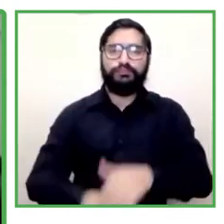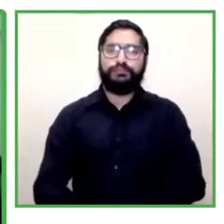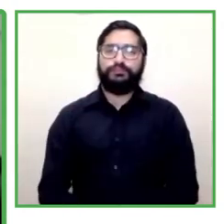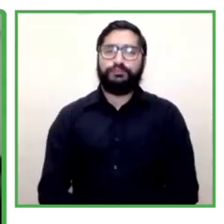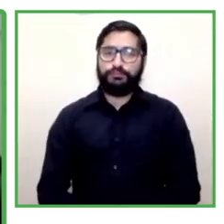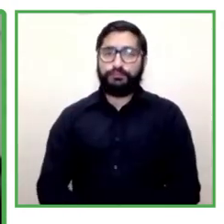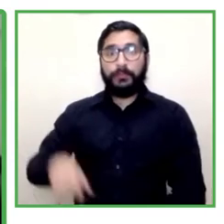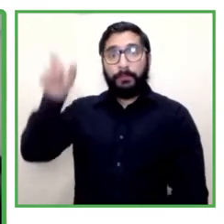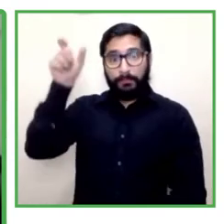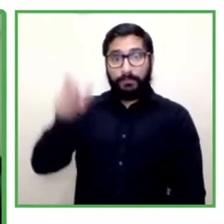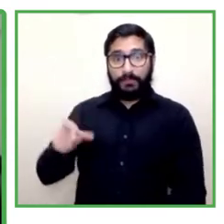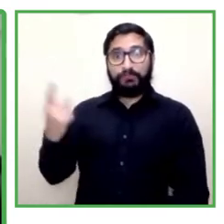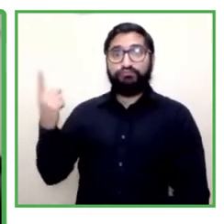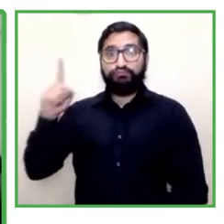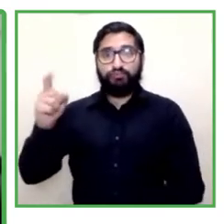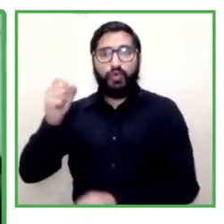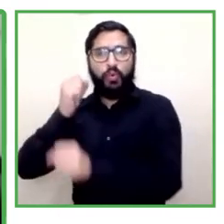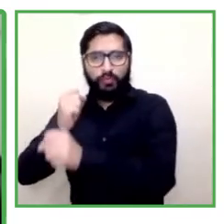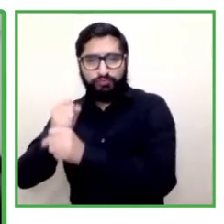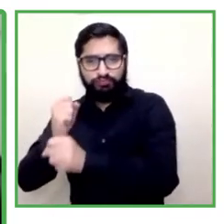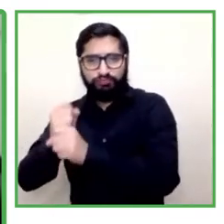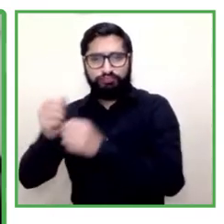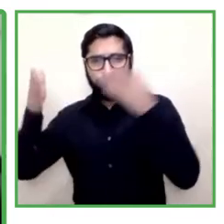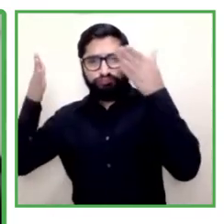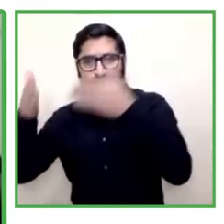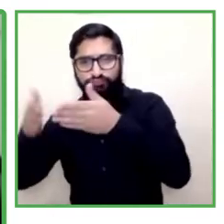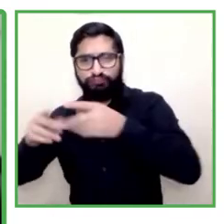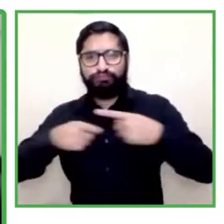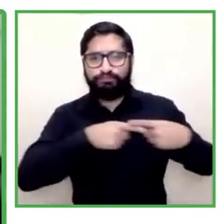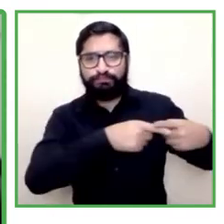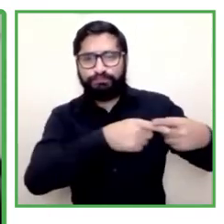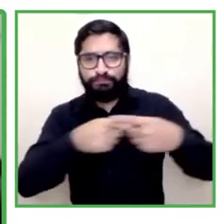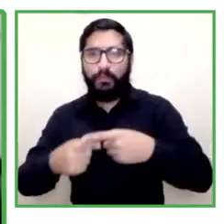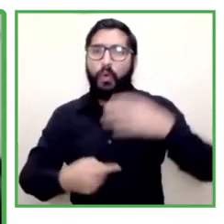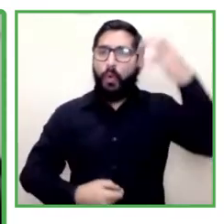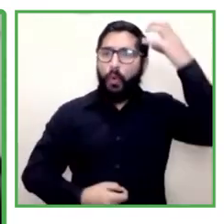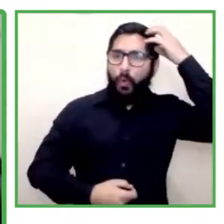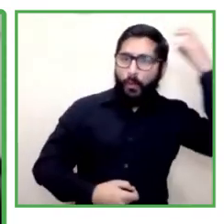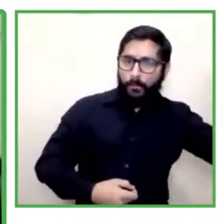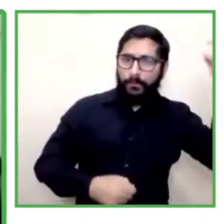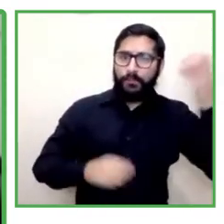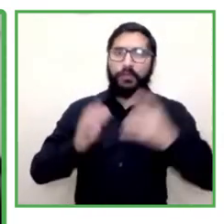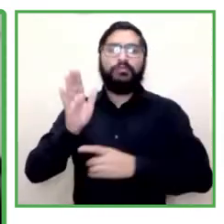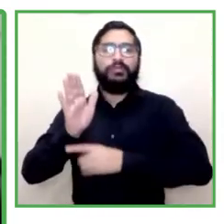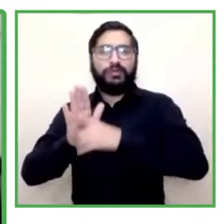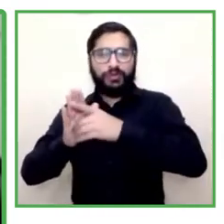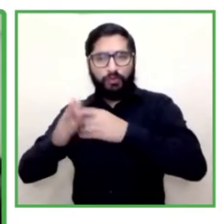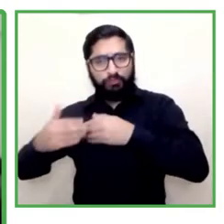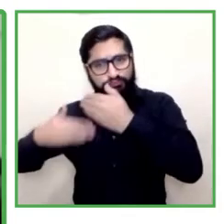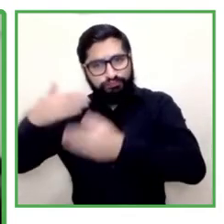social organizations and civil society organizations develop projects